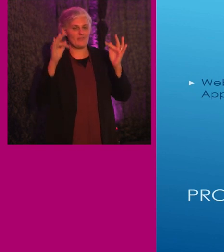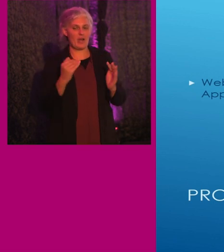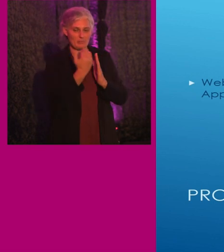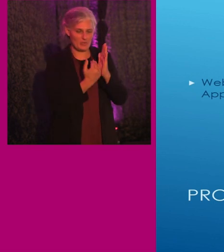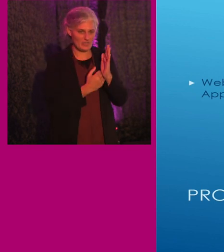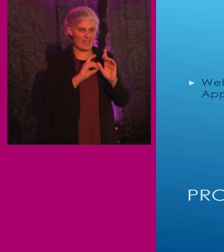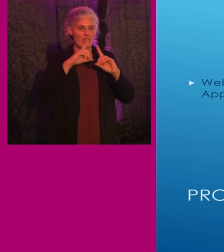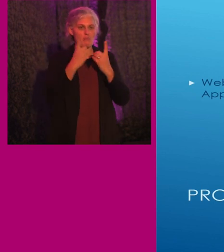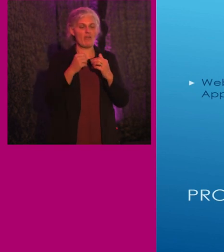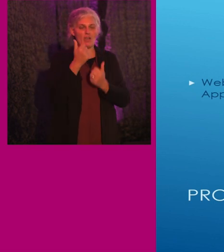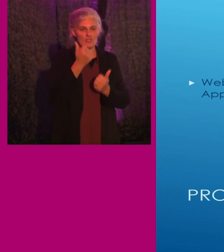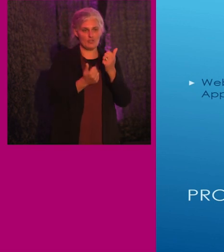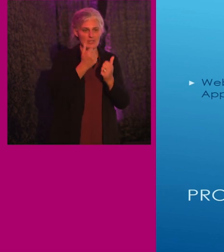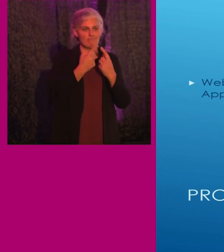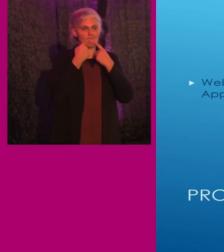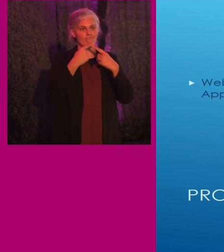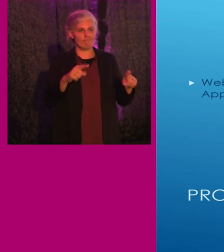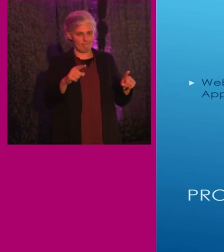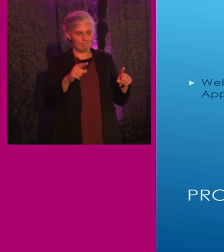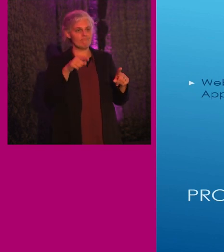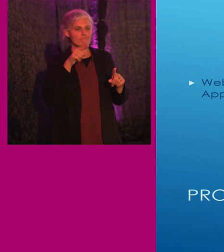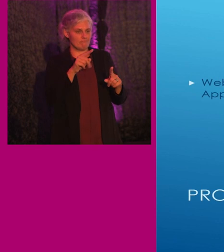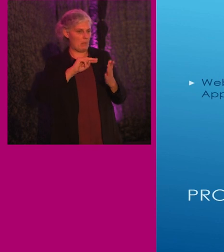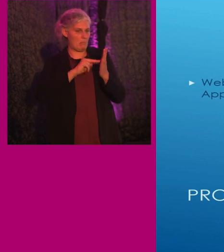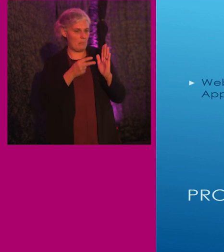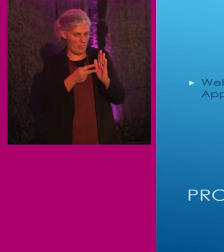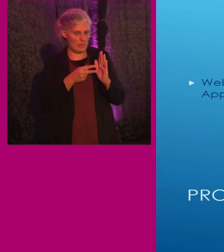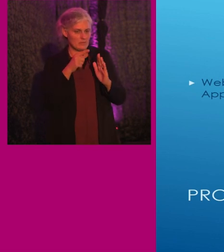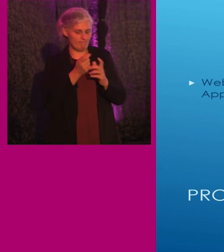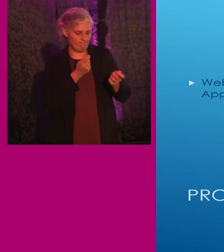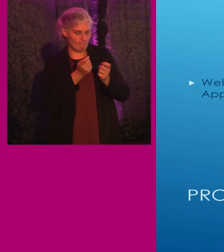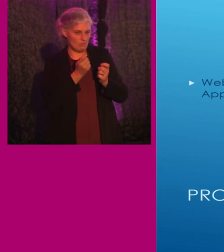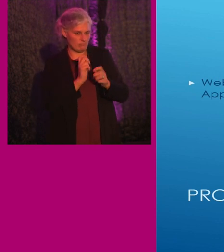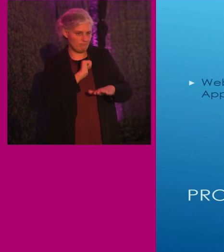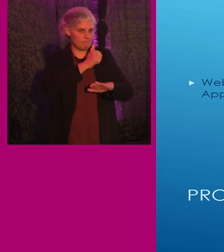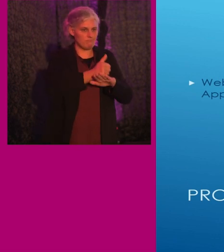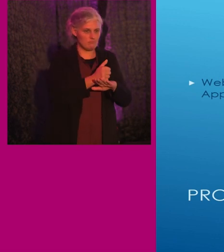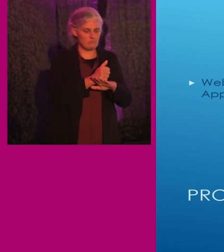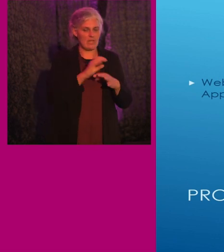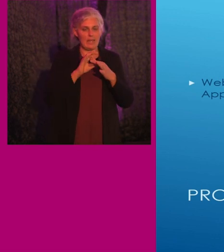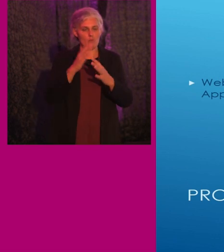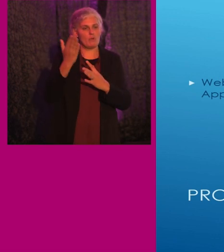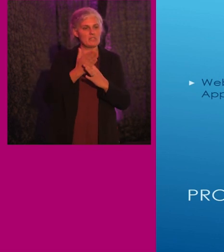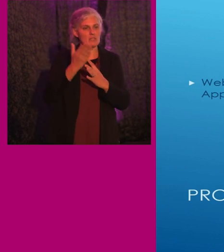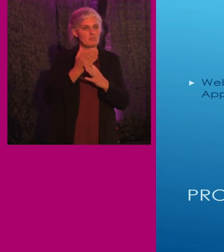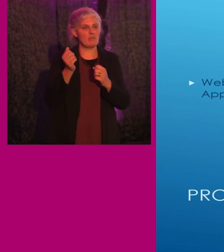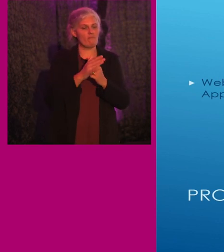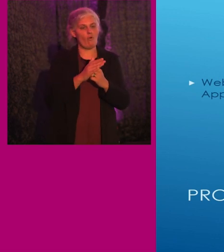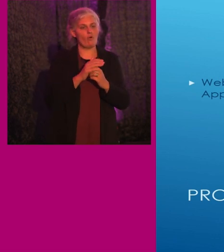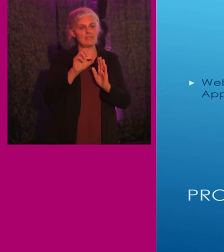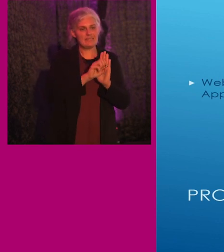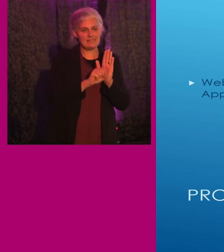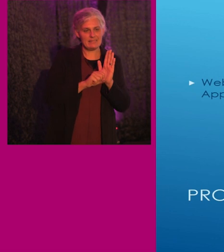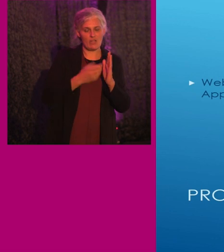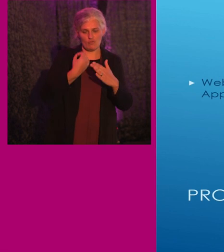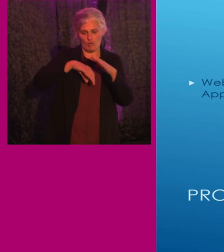the Department of Justice announced its intent to establish regulations for website accessibility for state and local